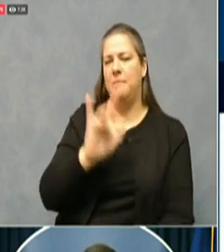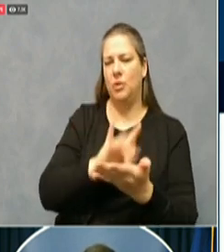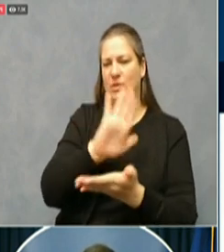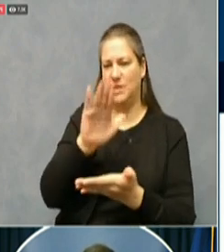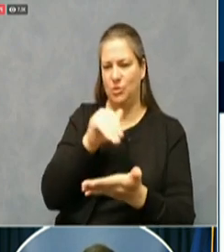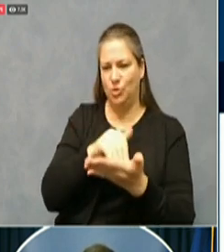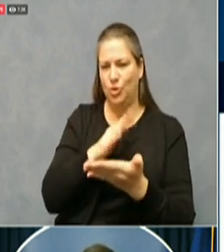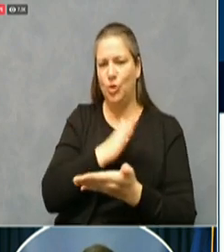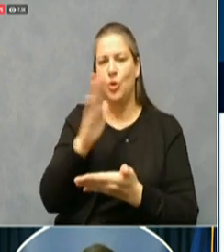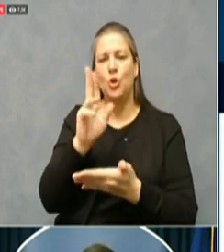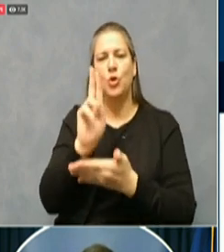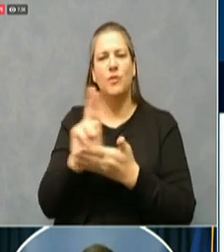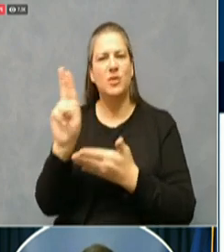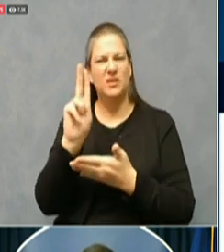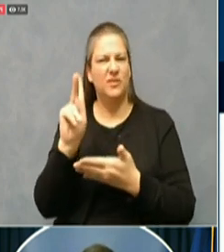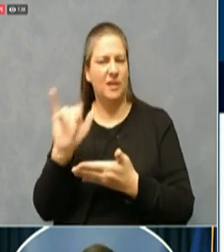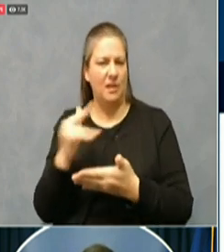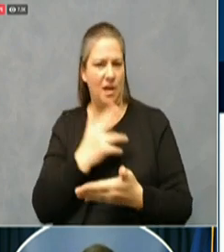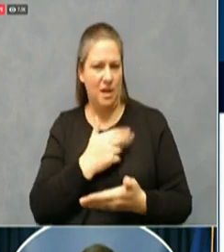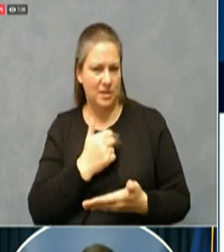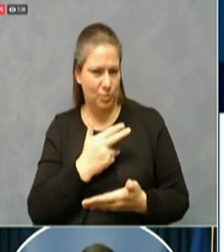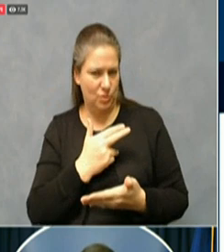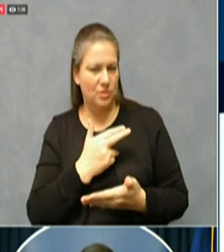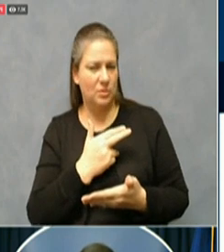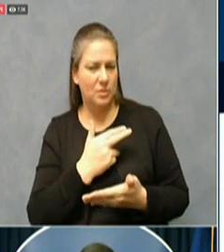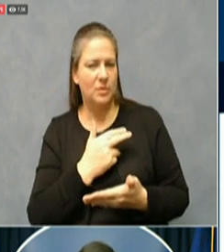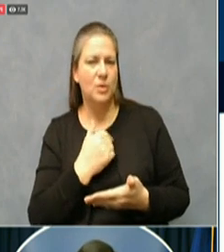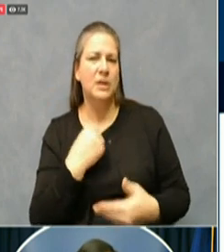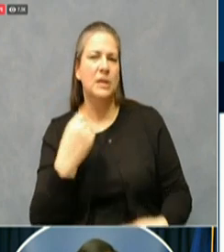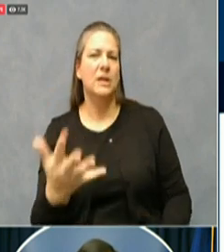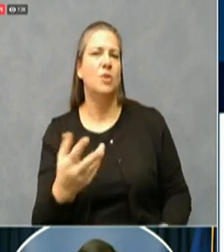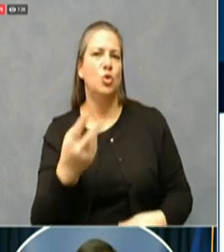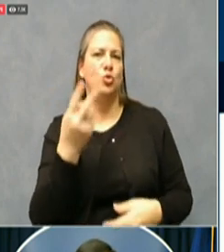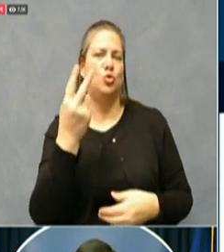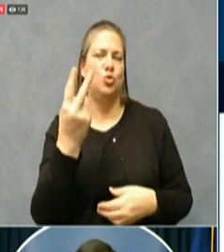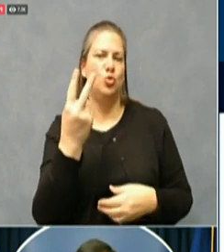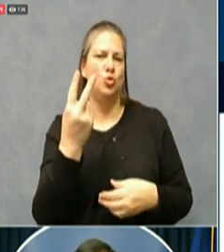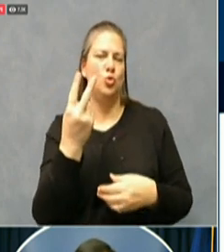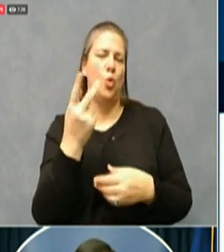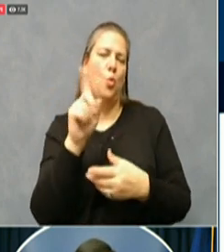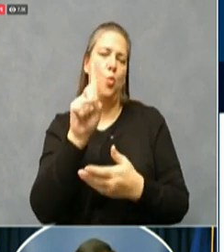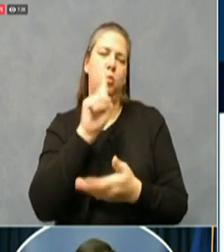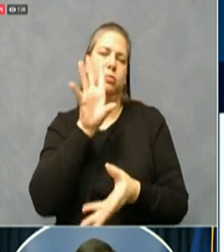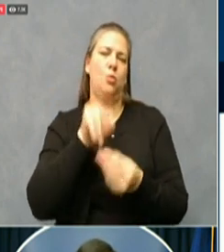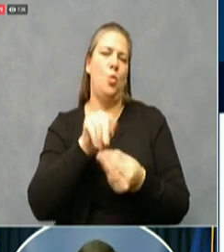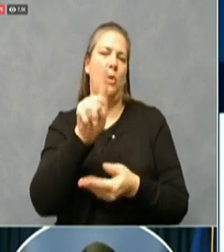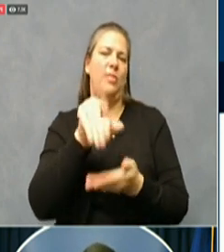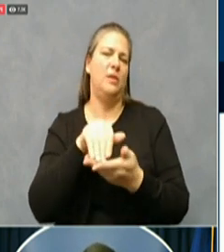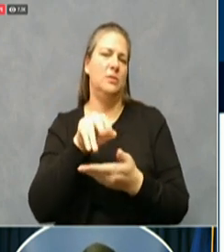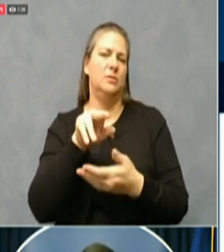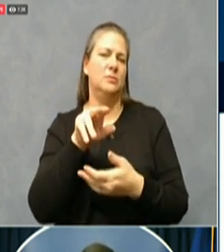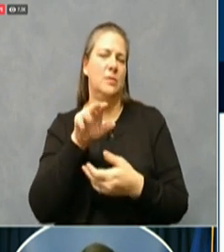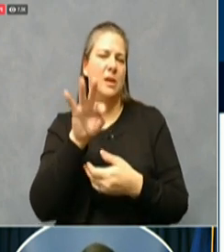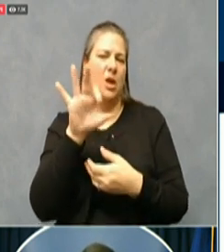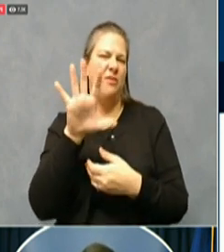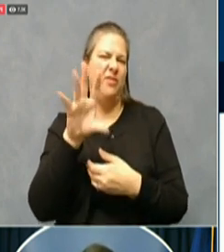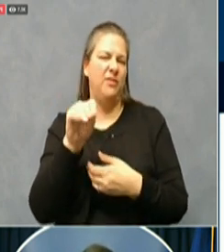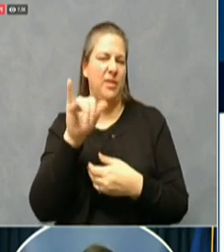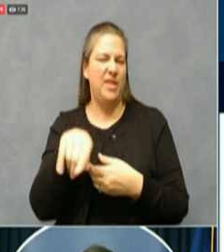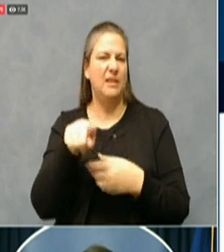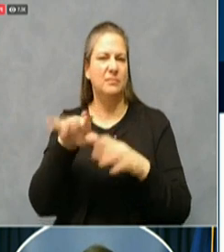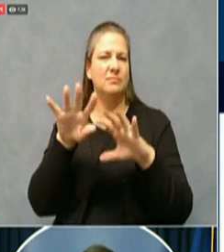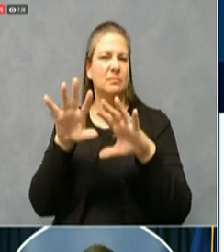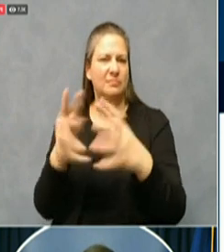Kentucky Hospital is getting two of the pallets 1,950. That's two of the groups of 975